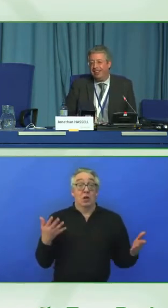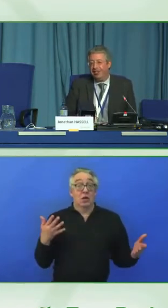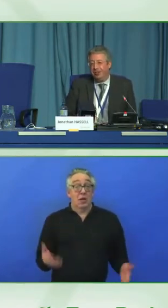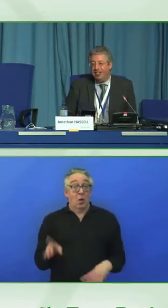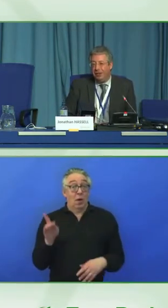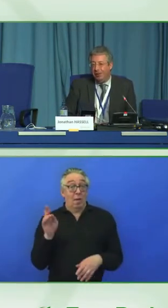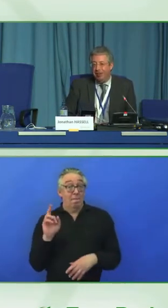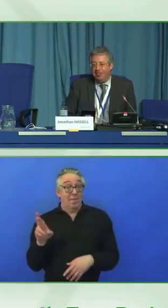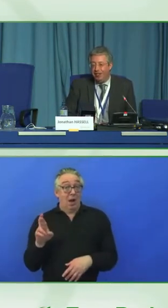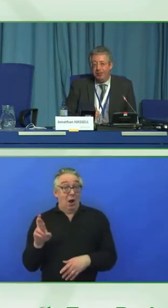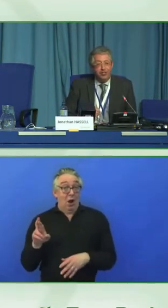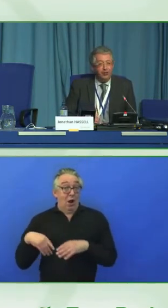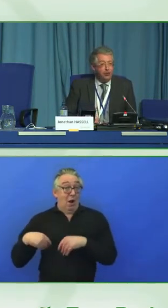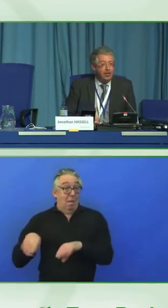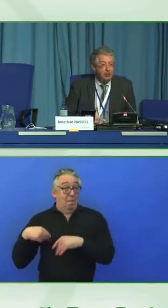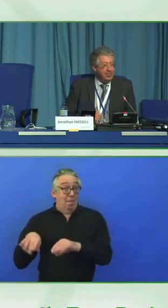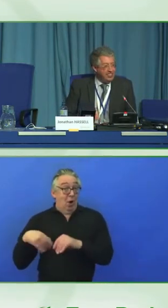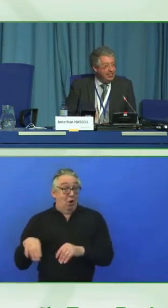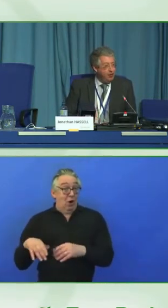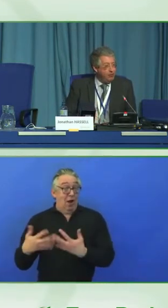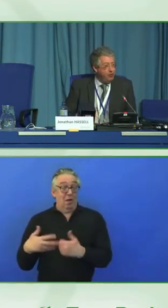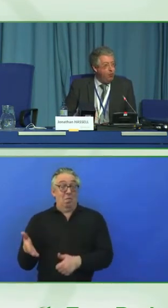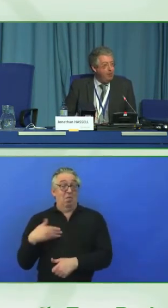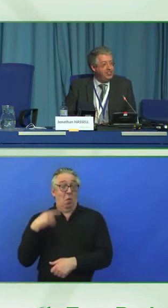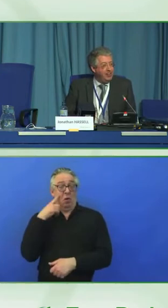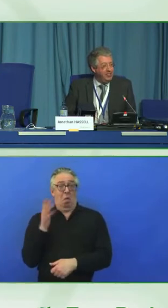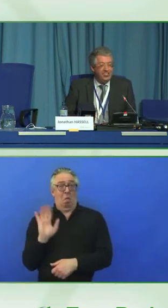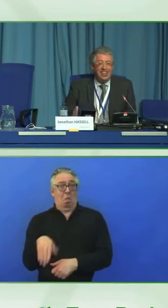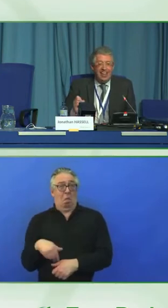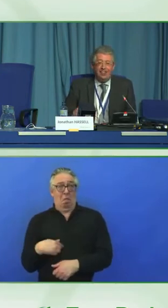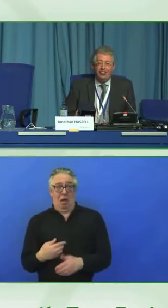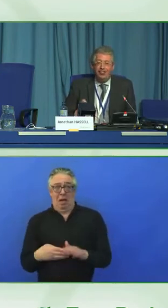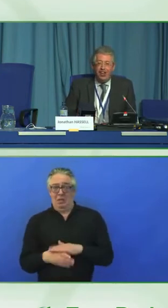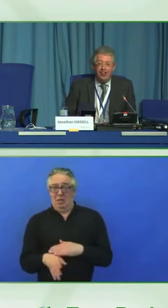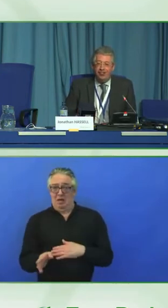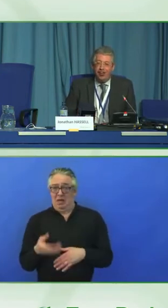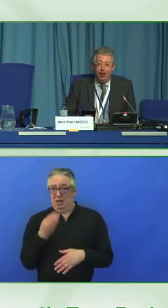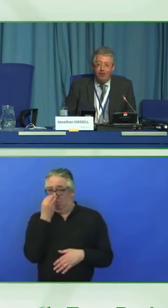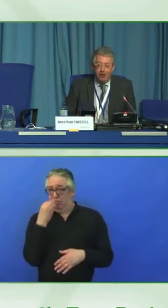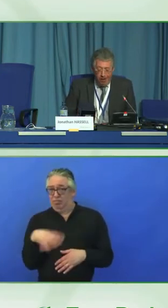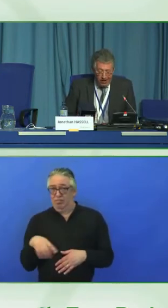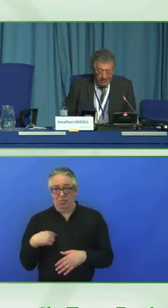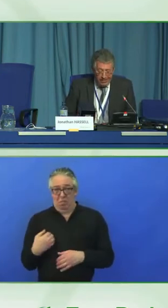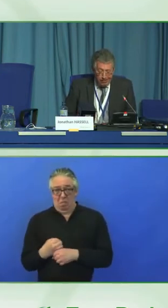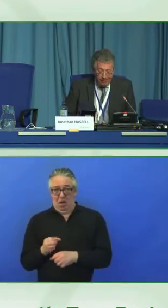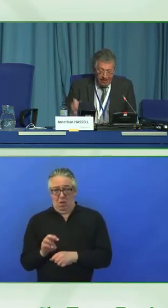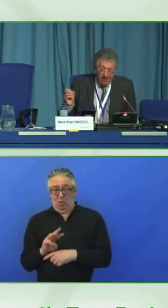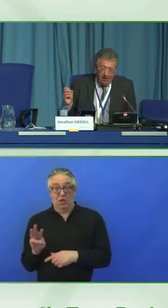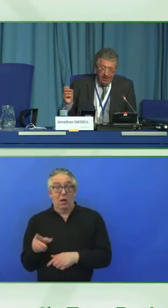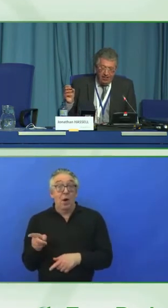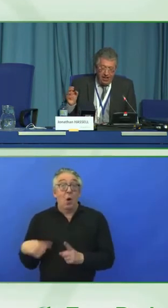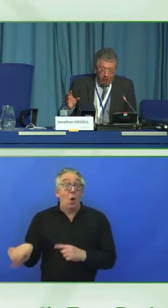that accessibility applied to them at all because they don't do websites, had to change overnight.